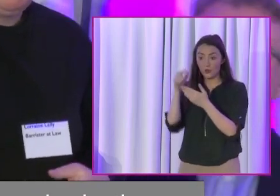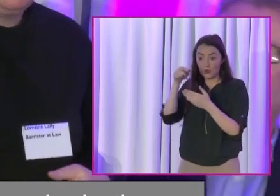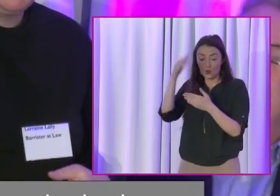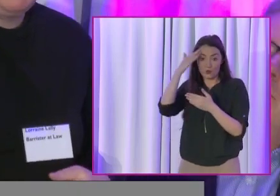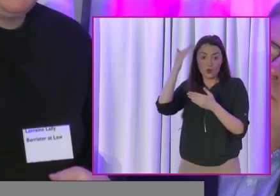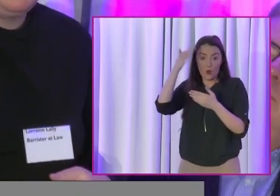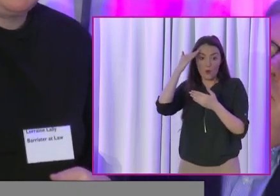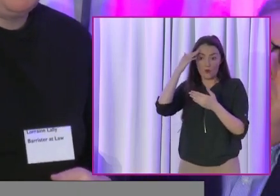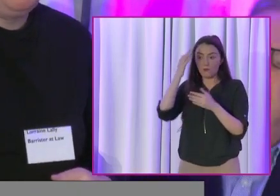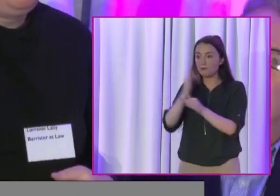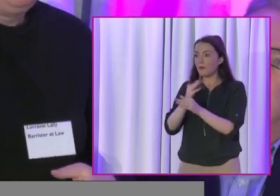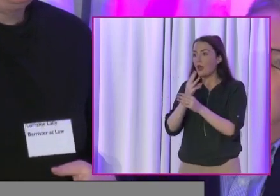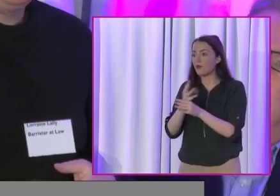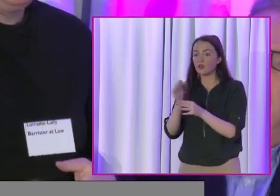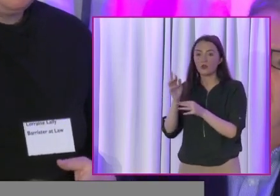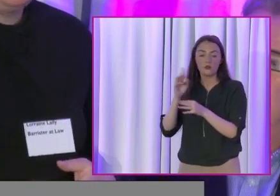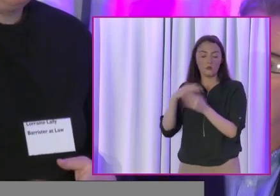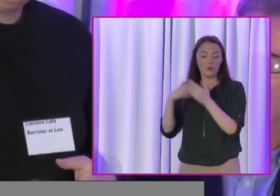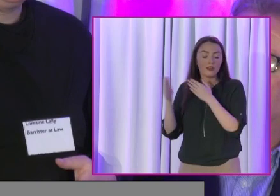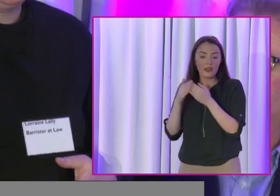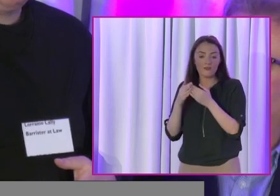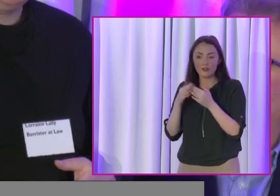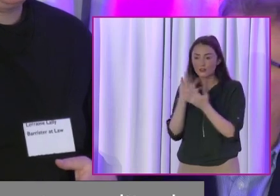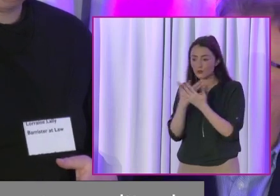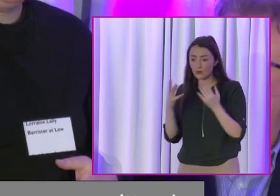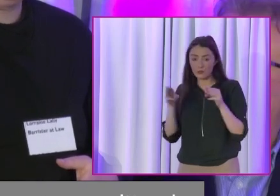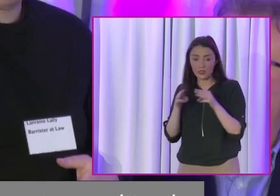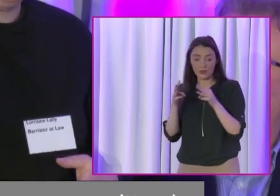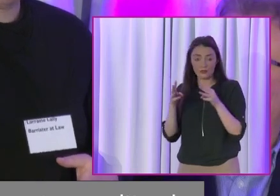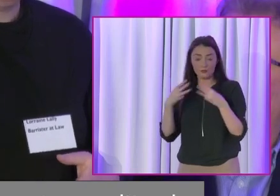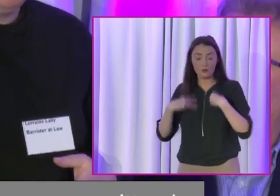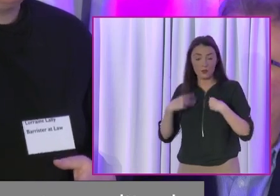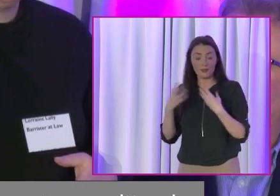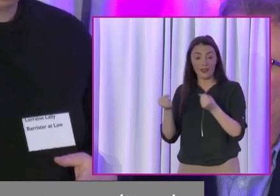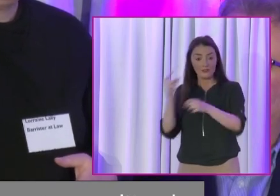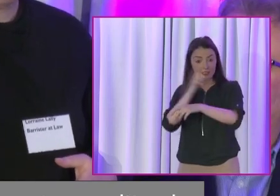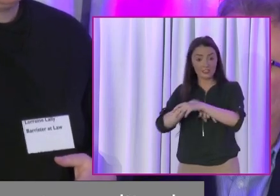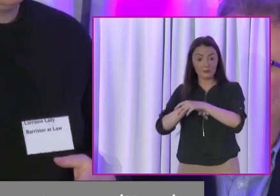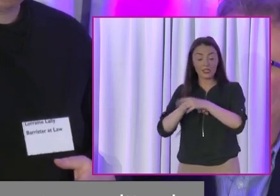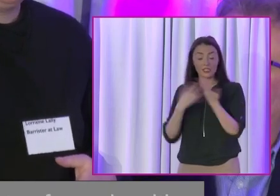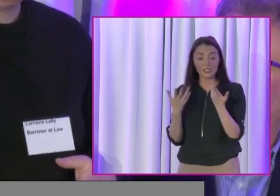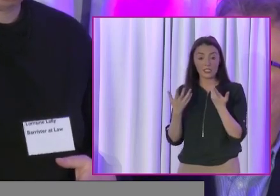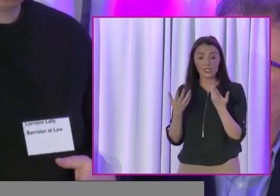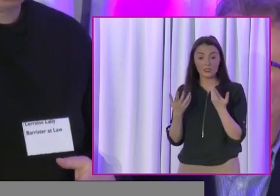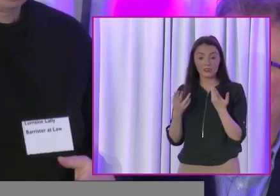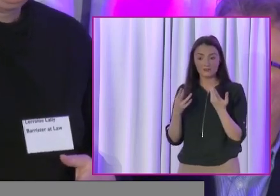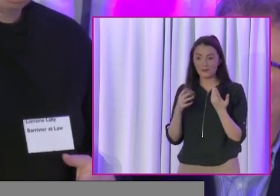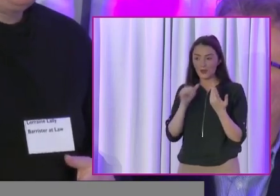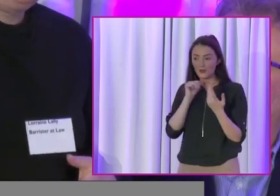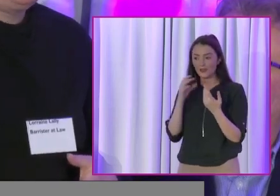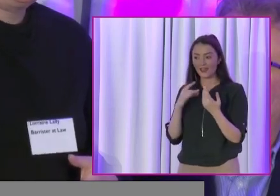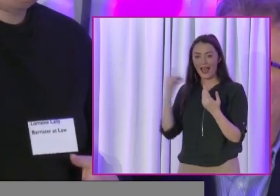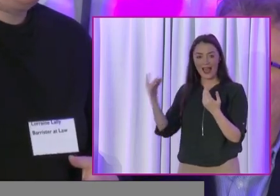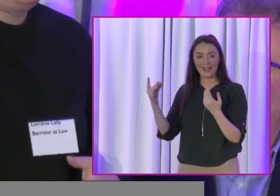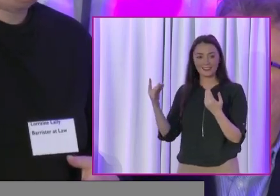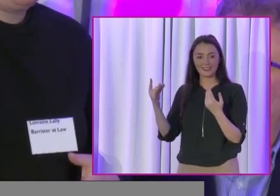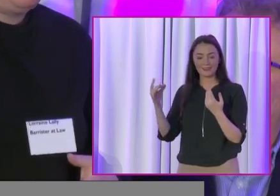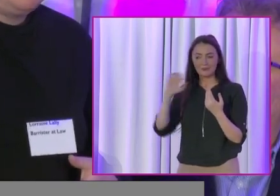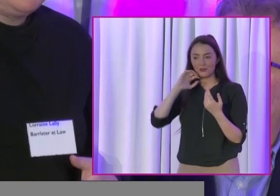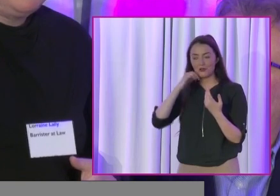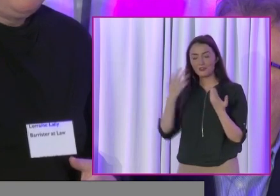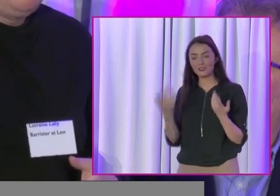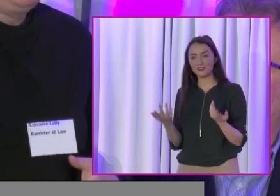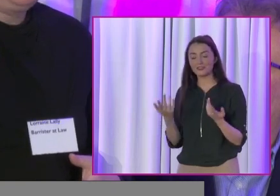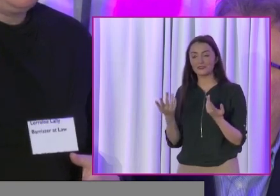on the parents' committee in the school. There are lots of women and lots of people with disabilities involved all over the community that aren't being asked to run. And they're not being asked to run